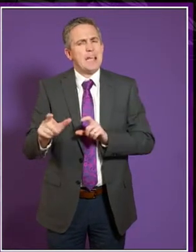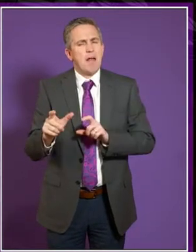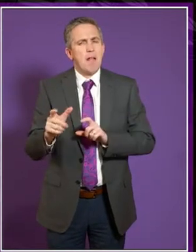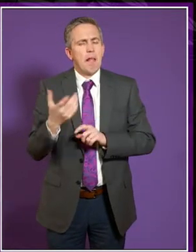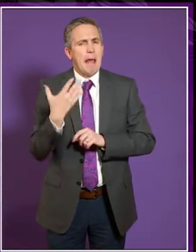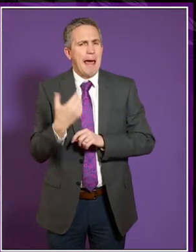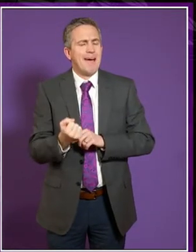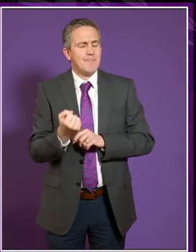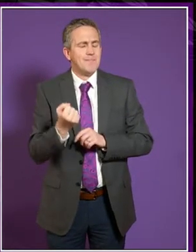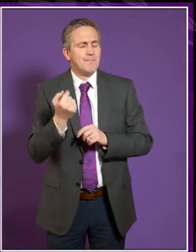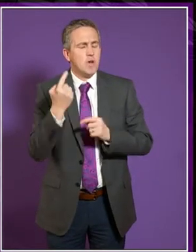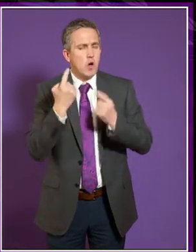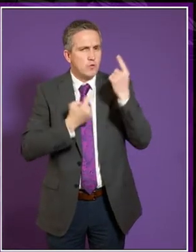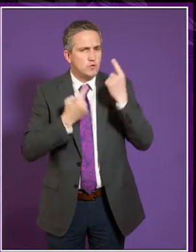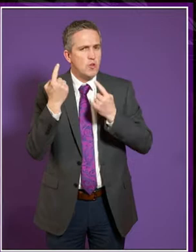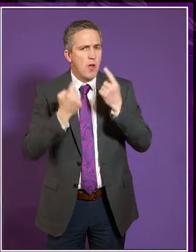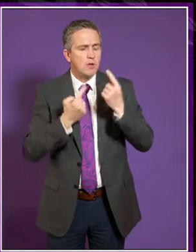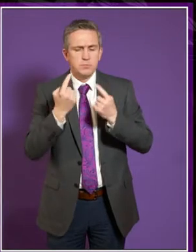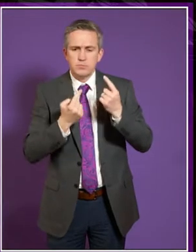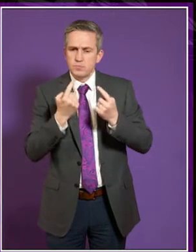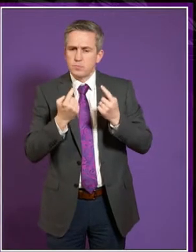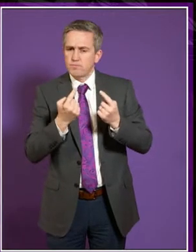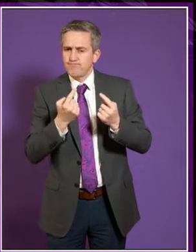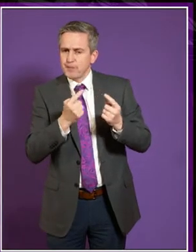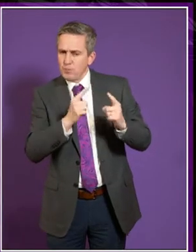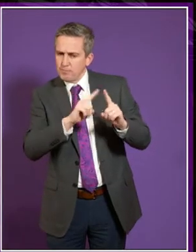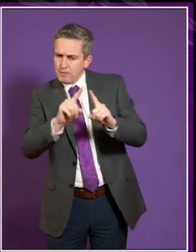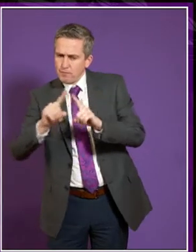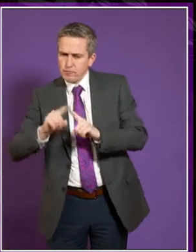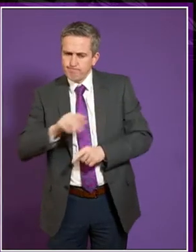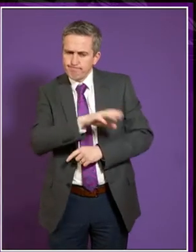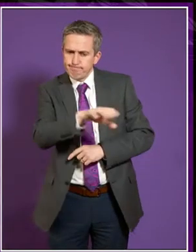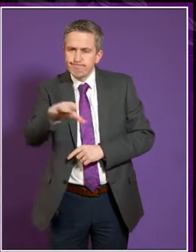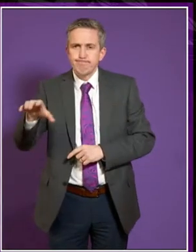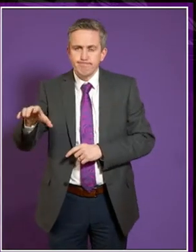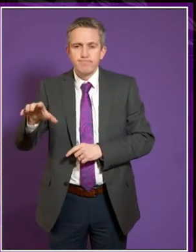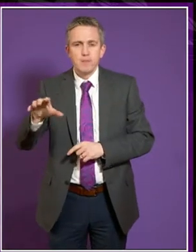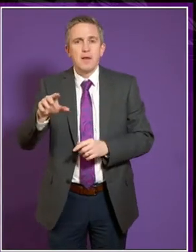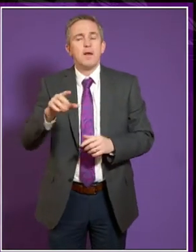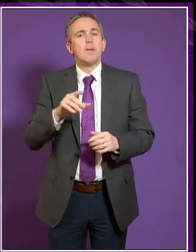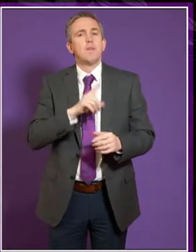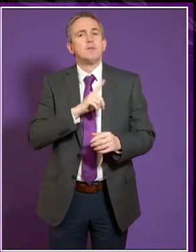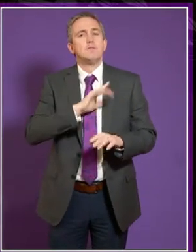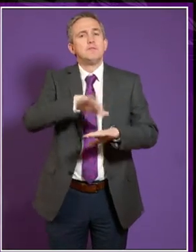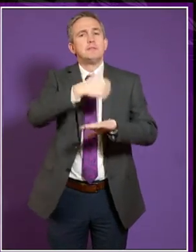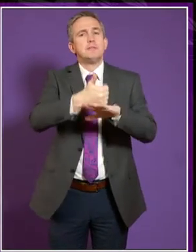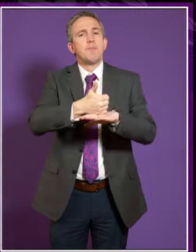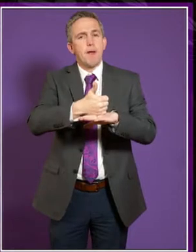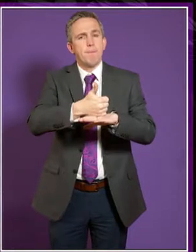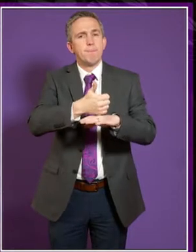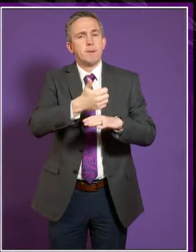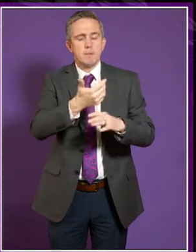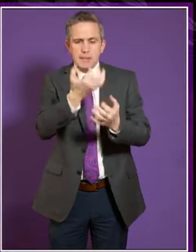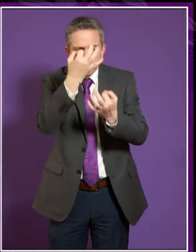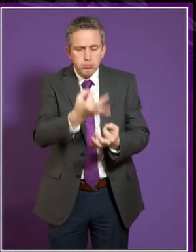I also have across many institutional walks of life, which is that when you set something up rigidly, you can very